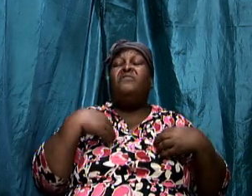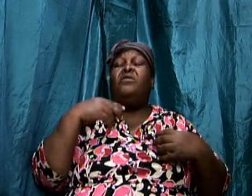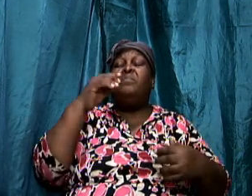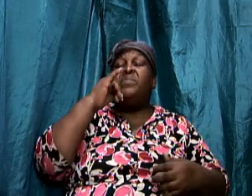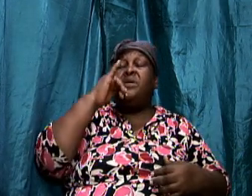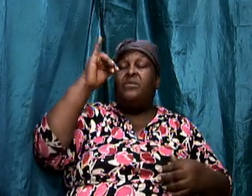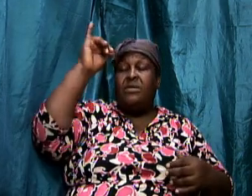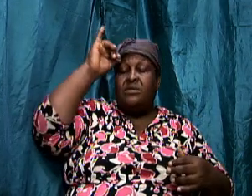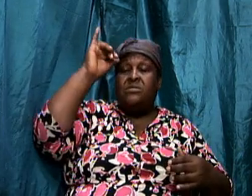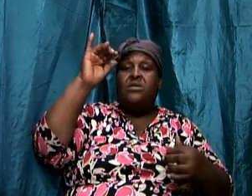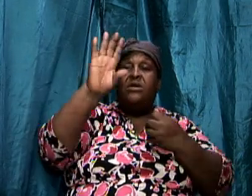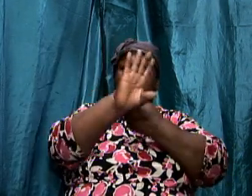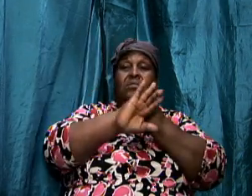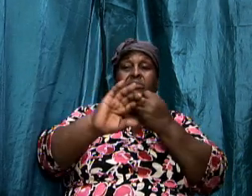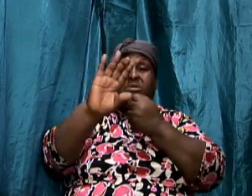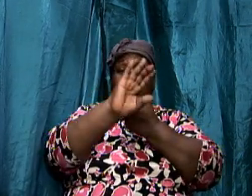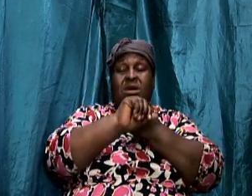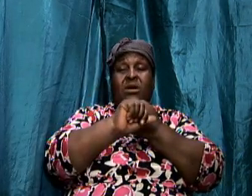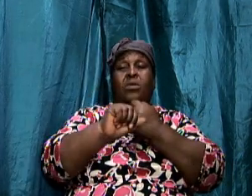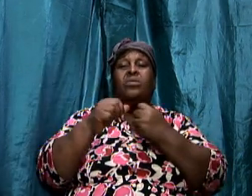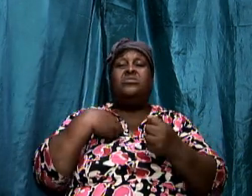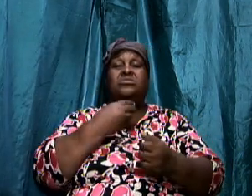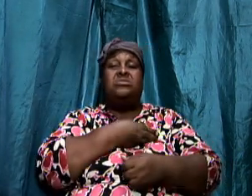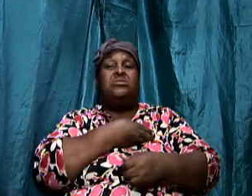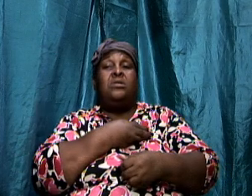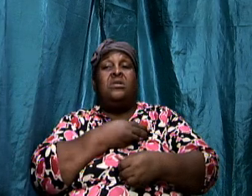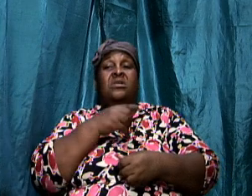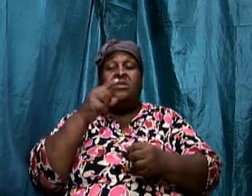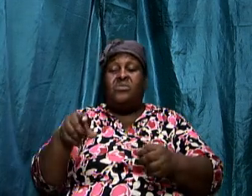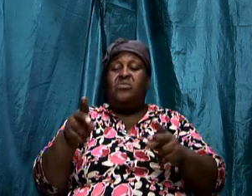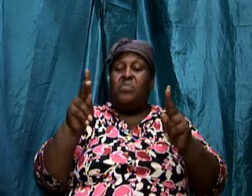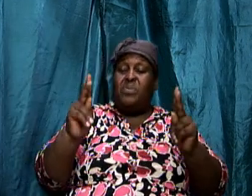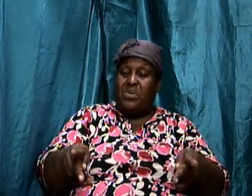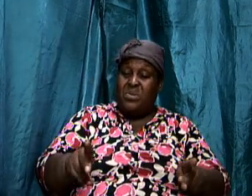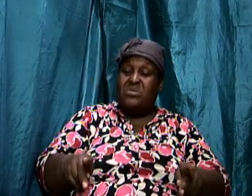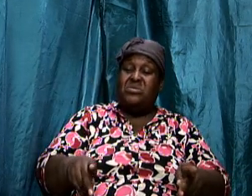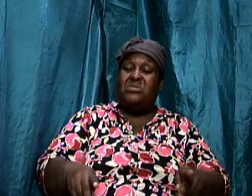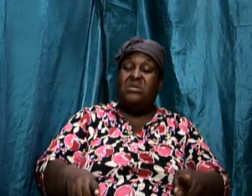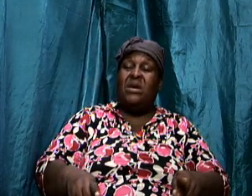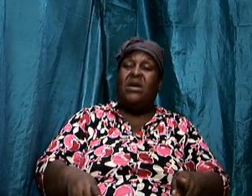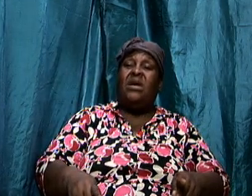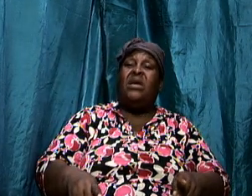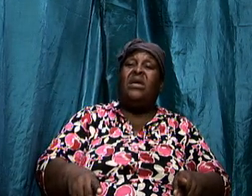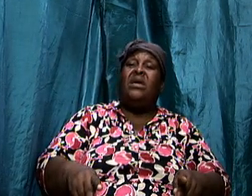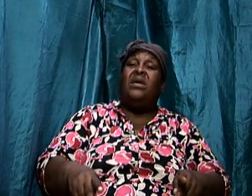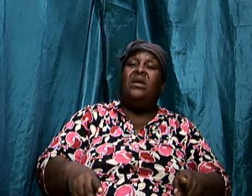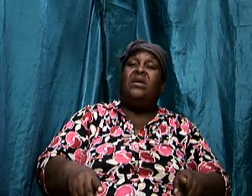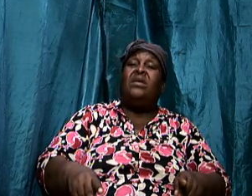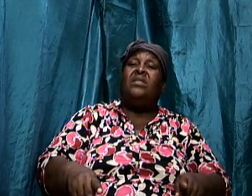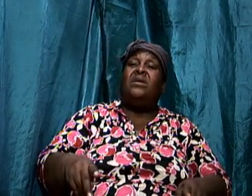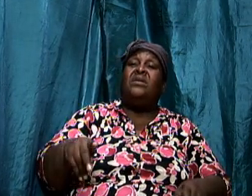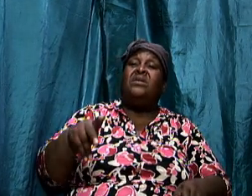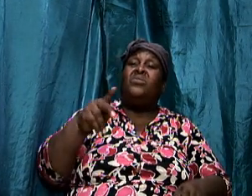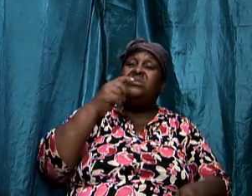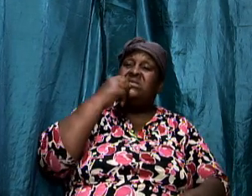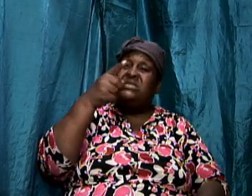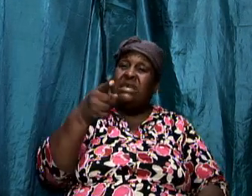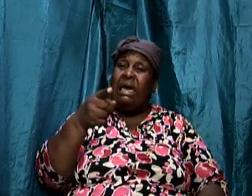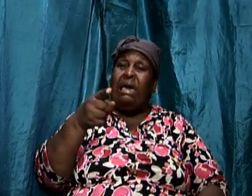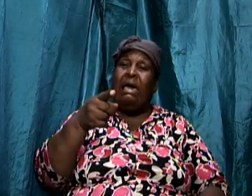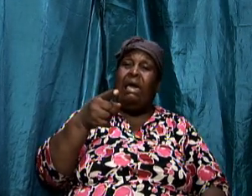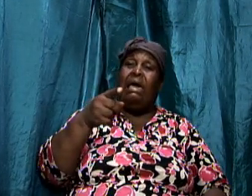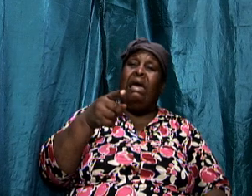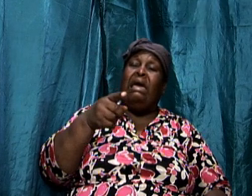but this was the person that that word anti also described somebody on the